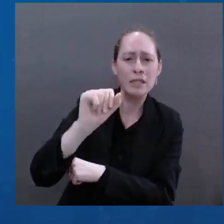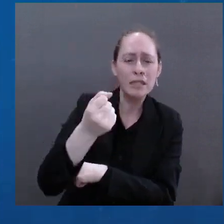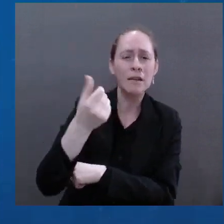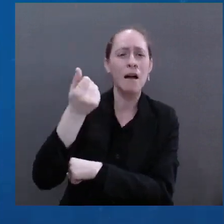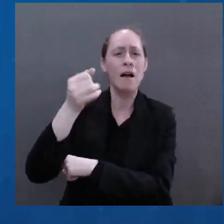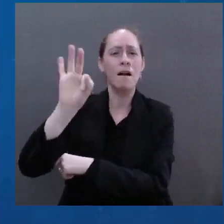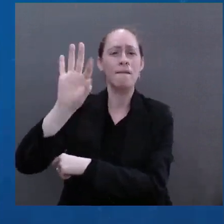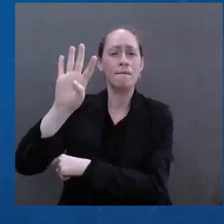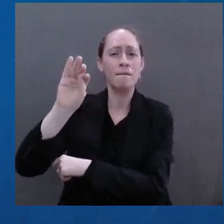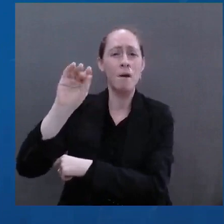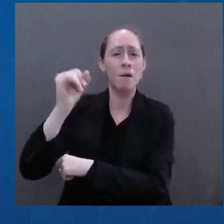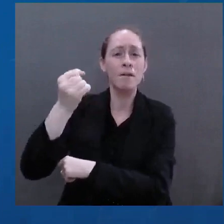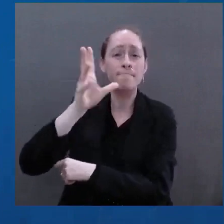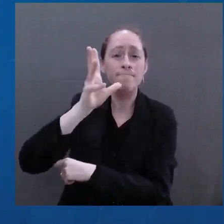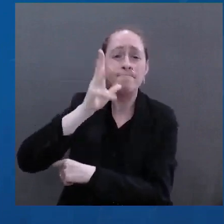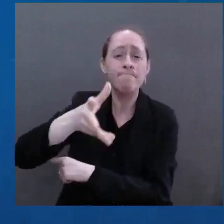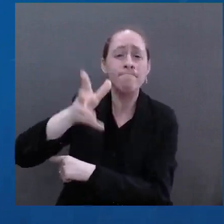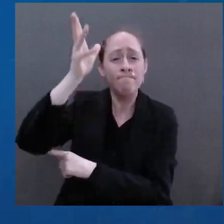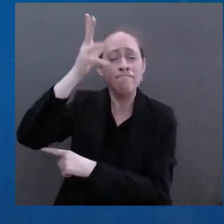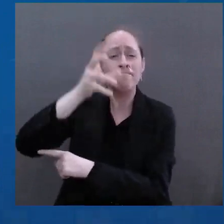in the region.